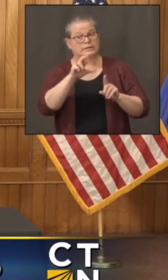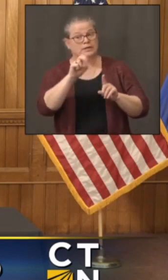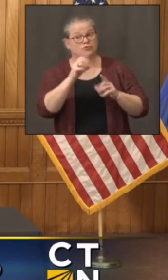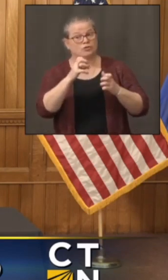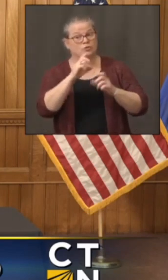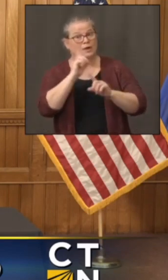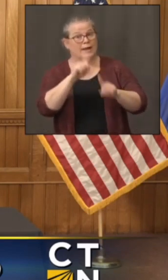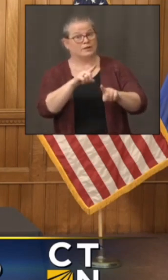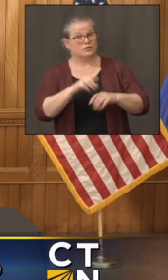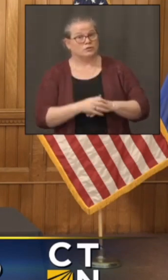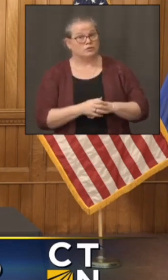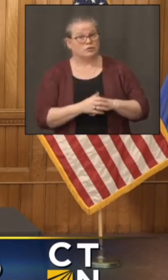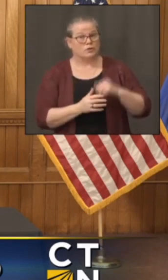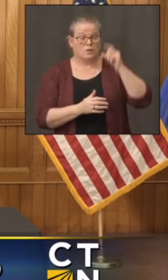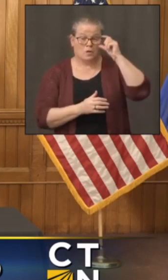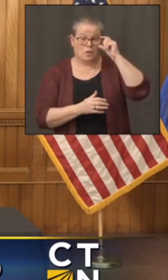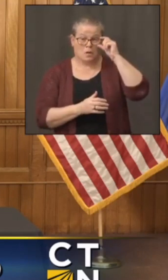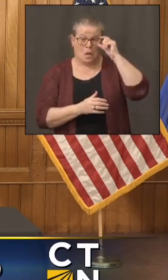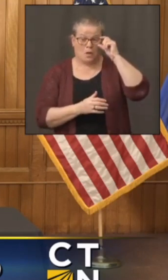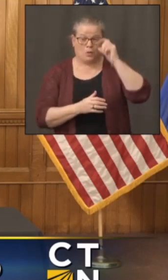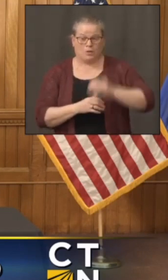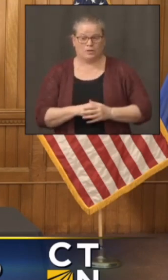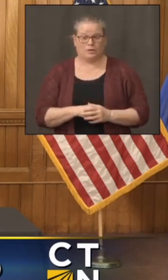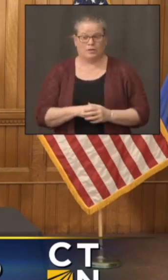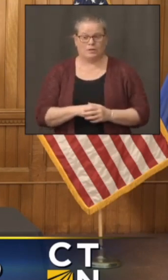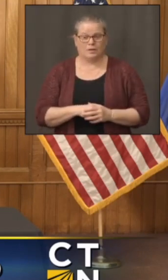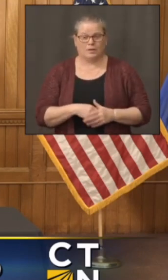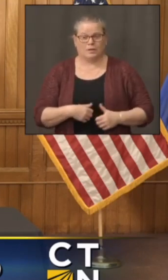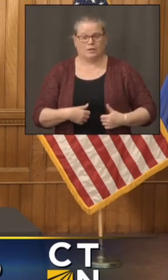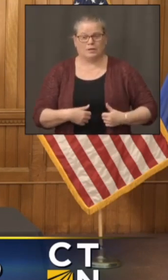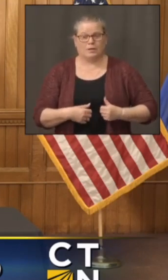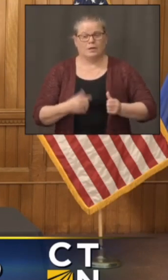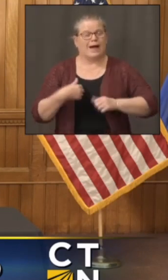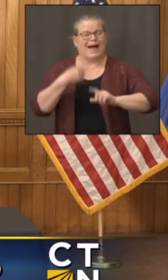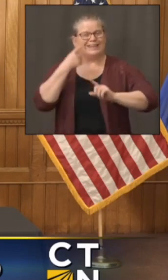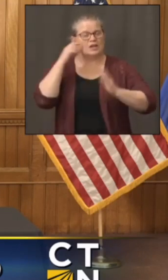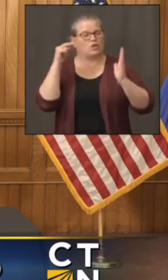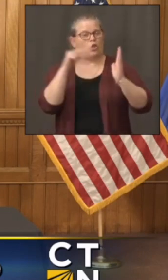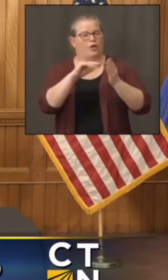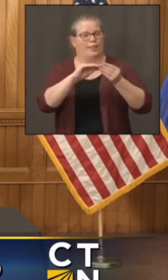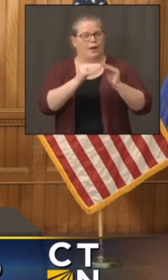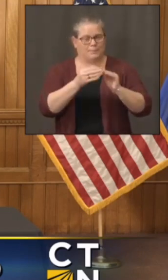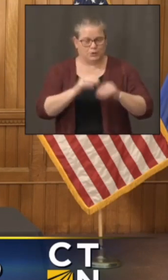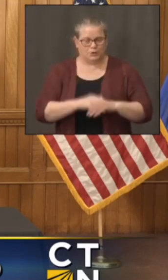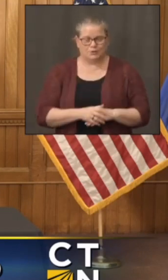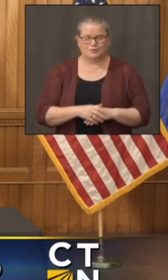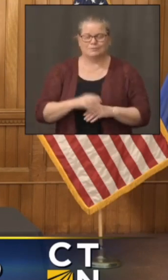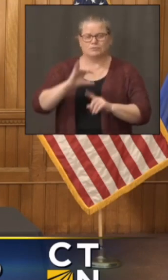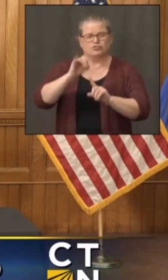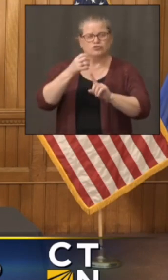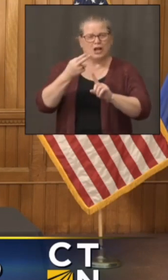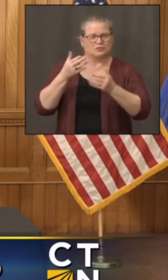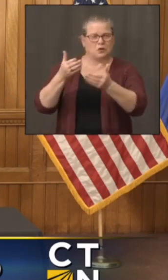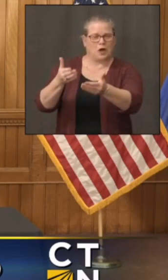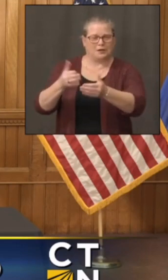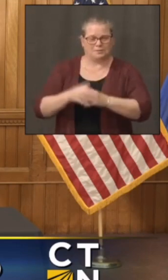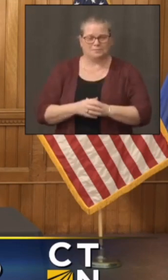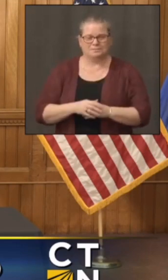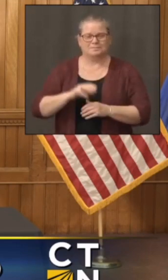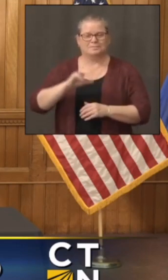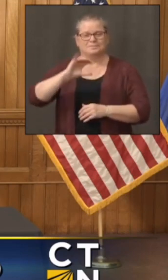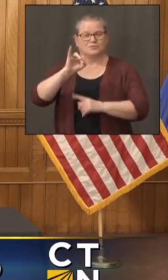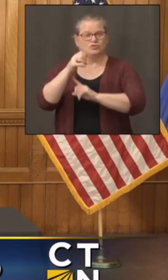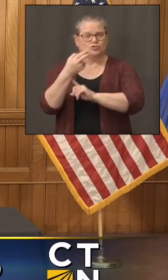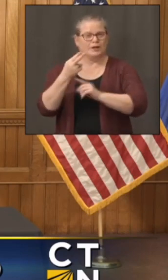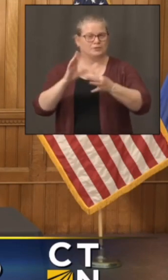sure so yeah go ahead josh i was just pulling up the numbers you go ahead sure um so for fairfield um